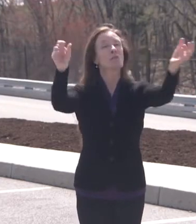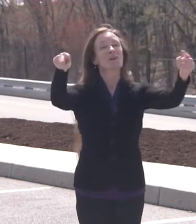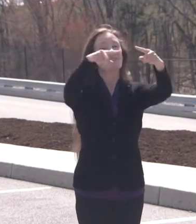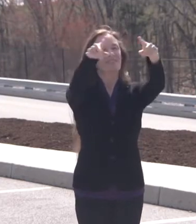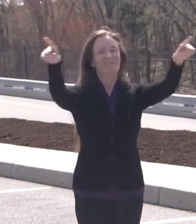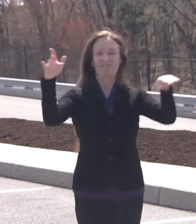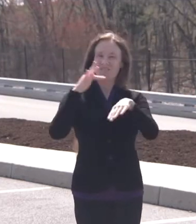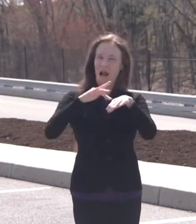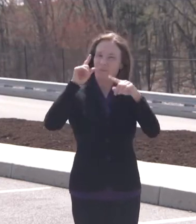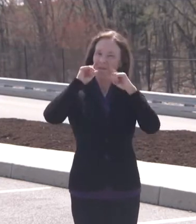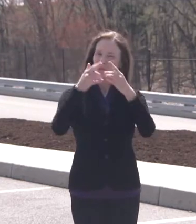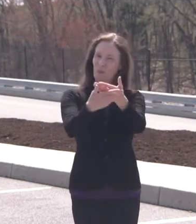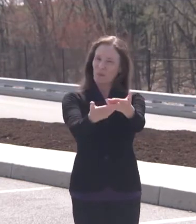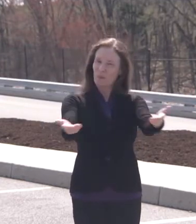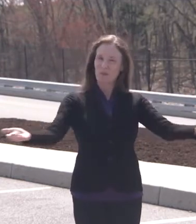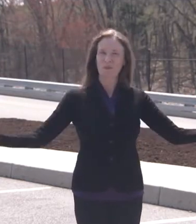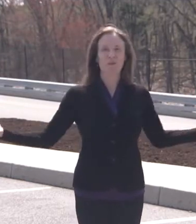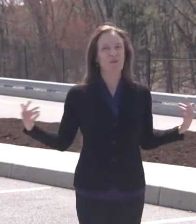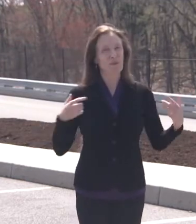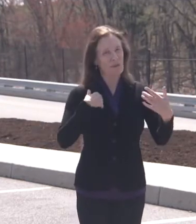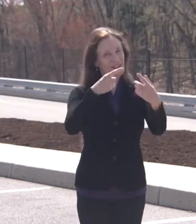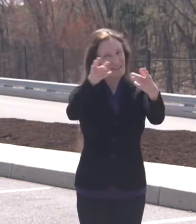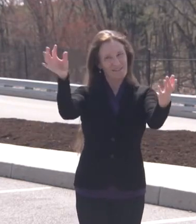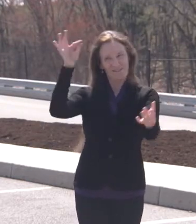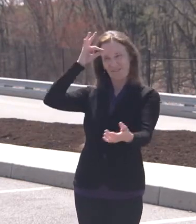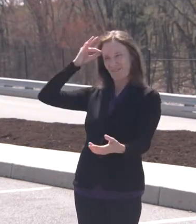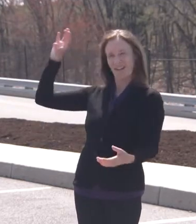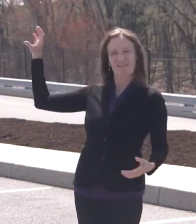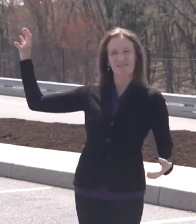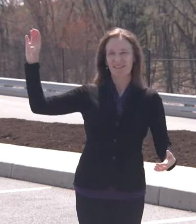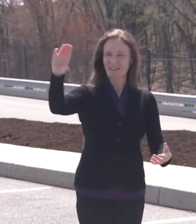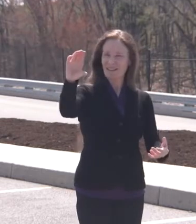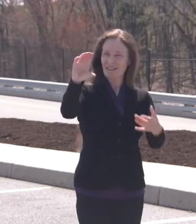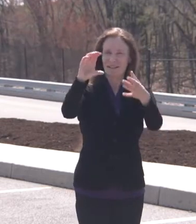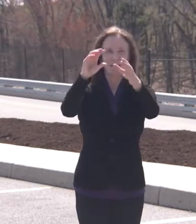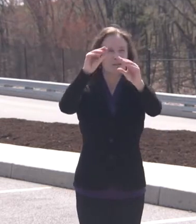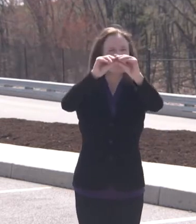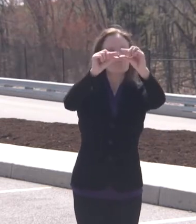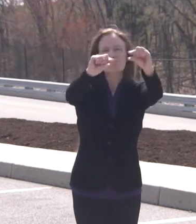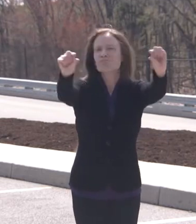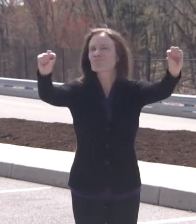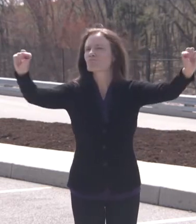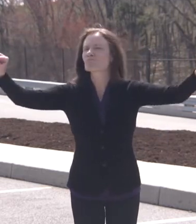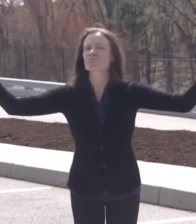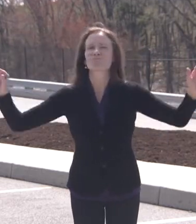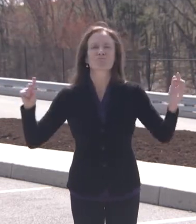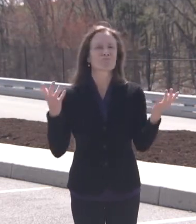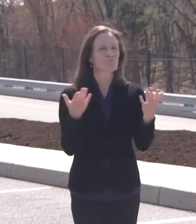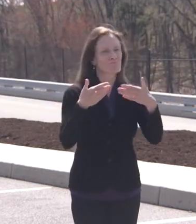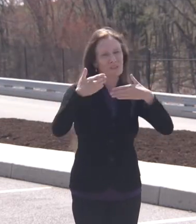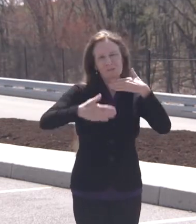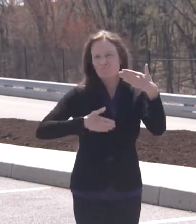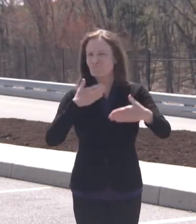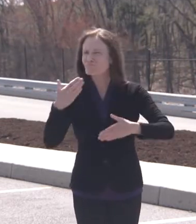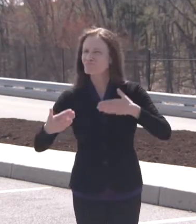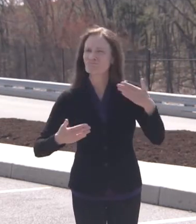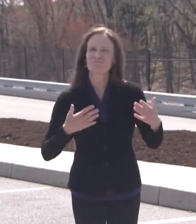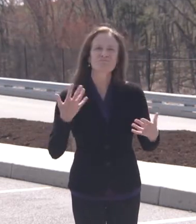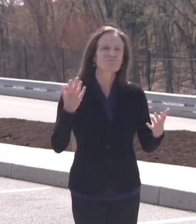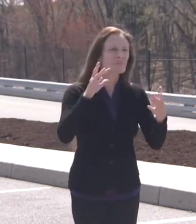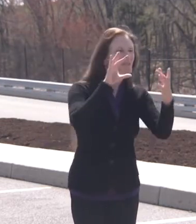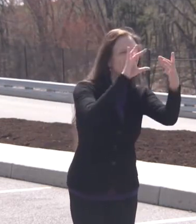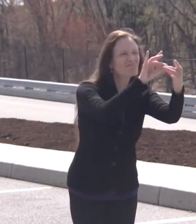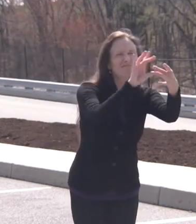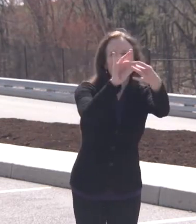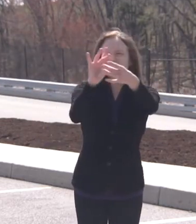the state gets. I think the combination of the everything we get, everything that the federal partnership gets, everything that Philadelphia gets is